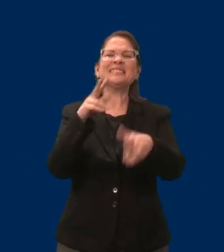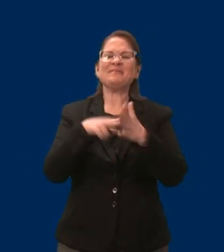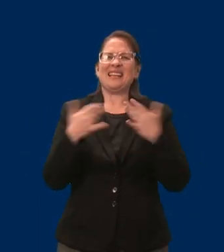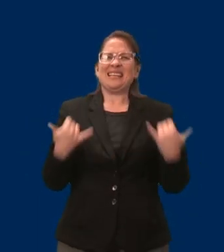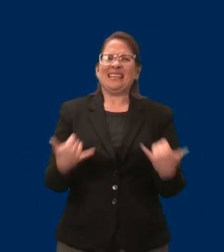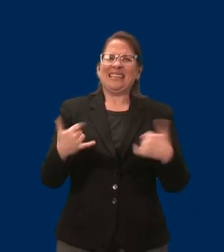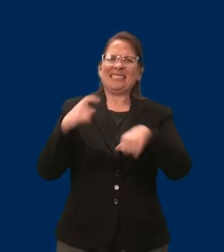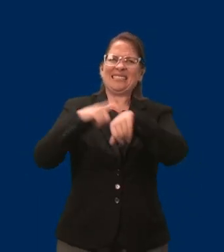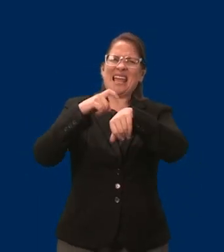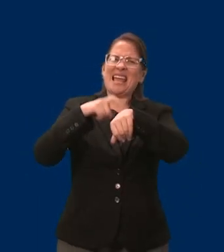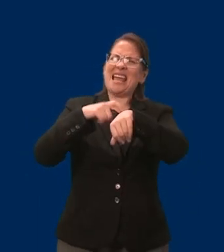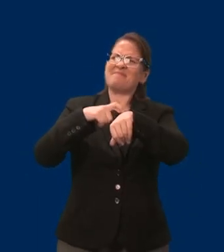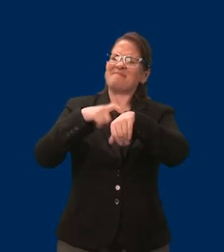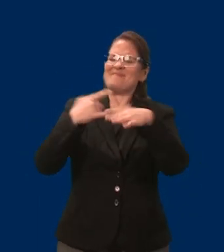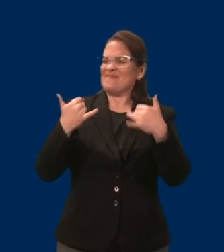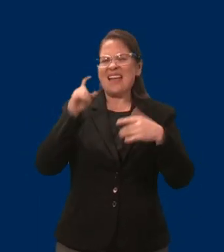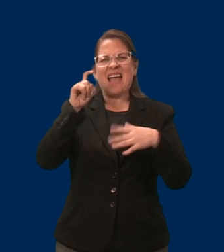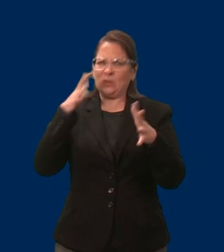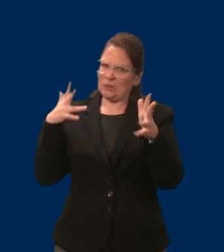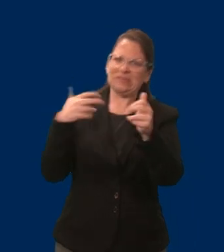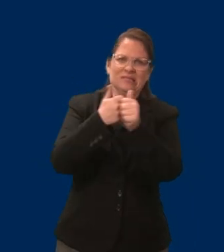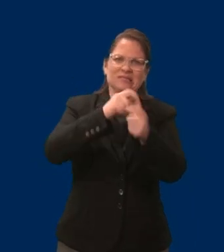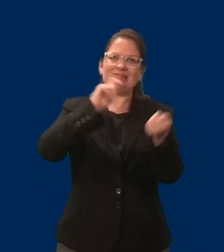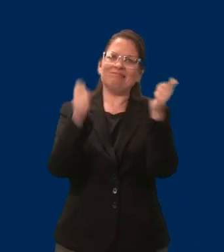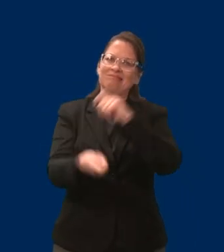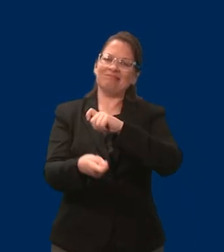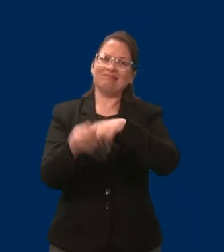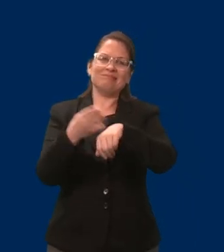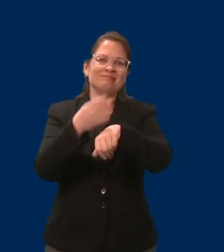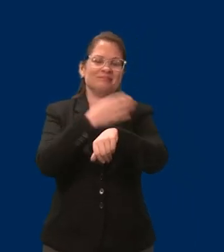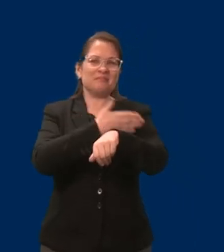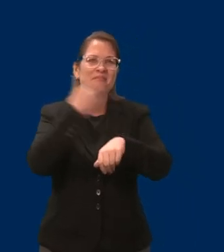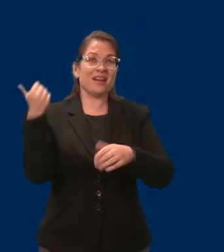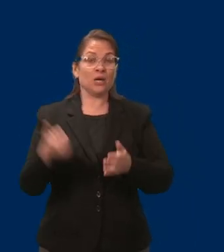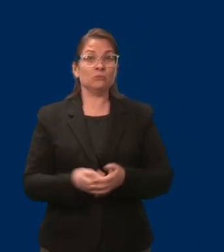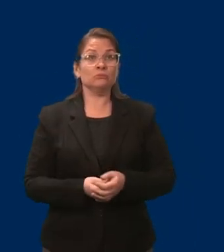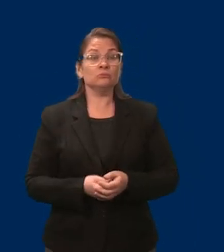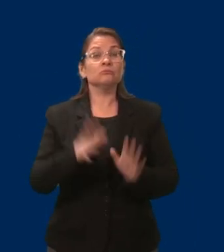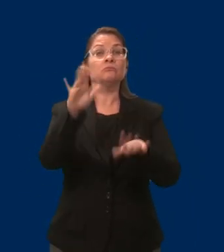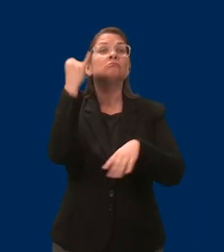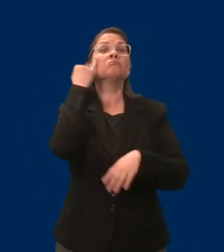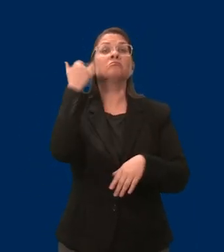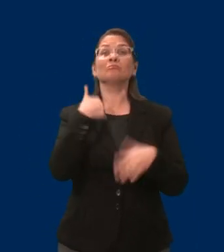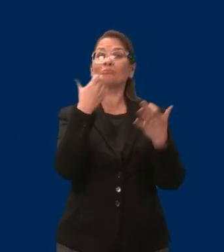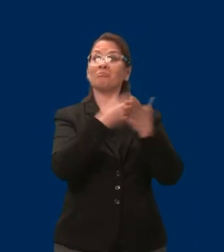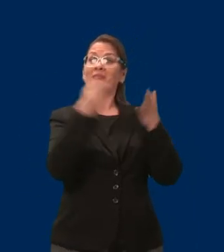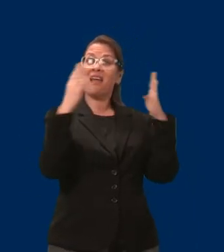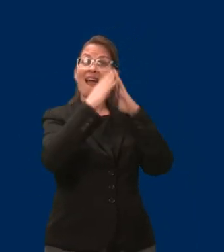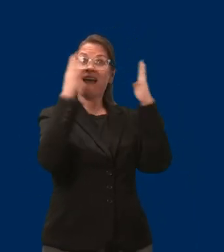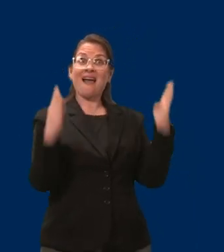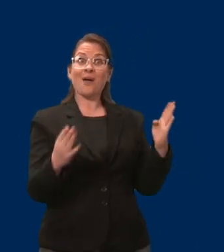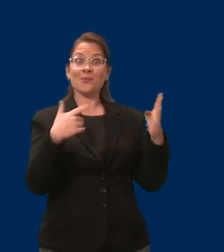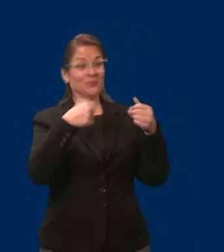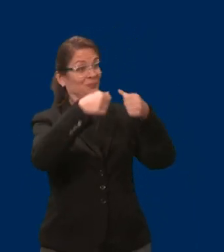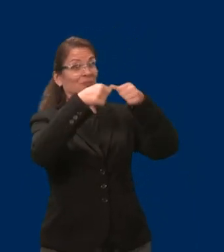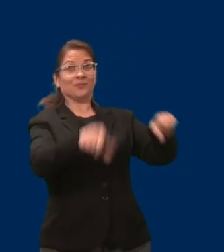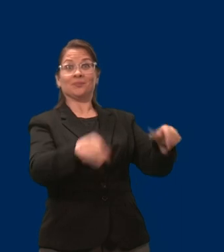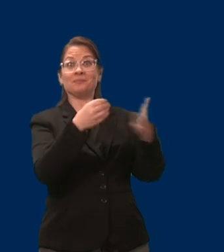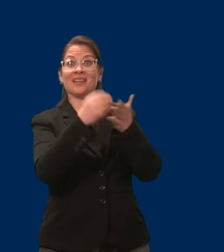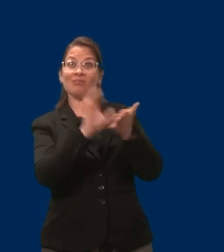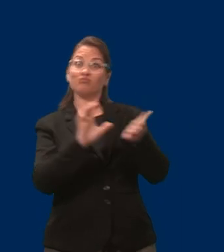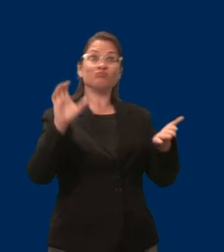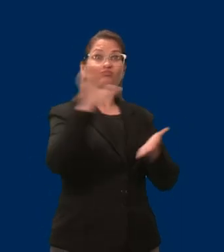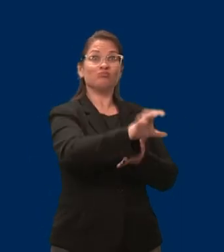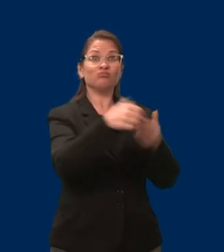what's a down payment going on a house? Well, we can't really save up to afford even a down payment. So we're kind of limited on